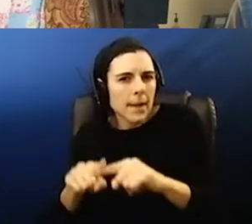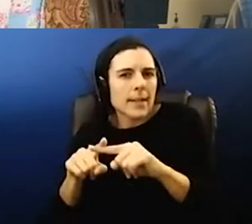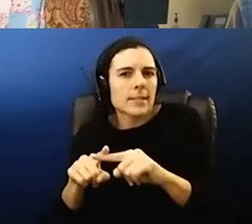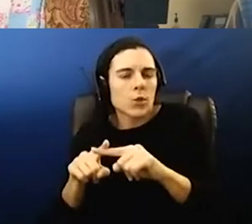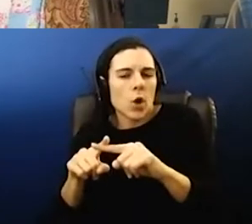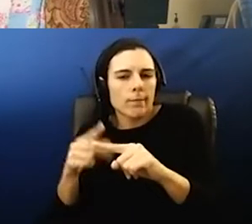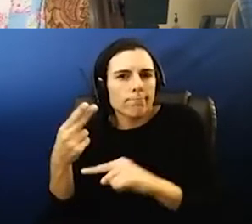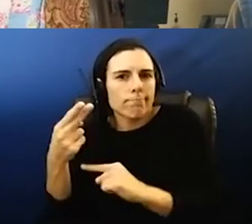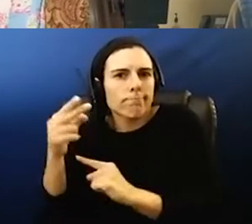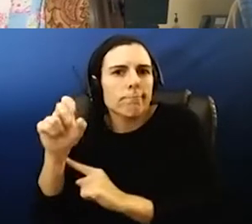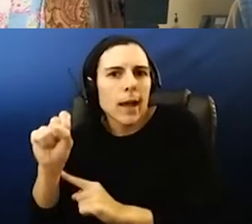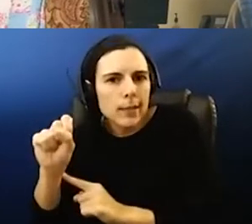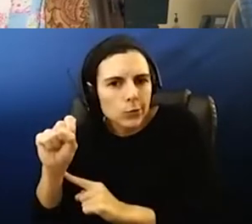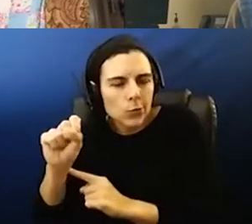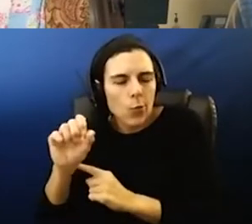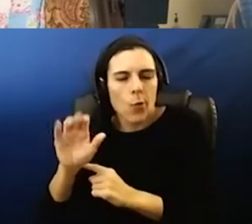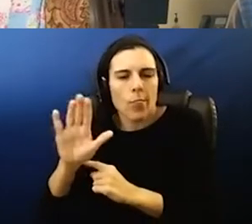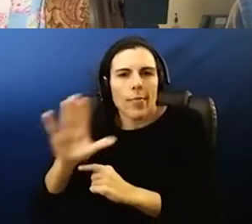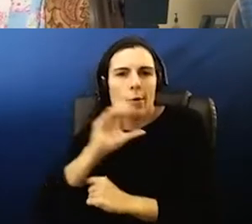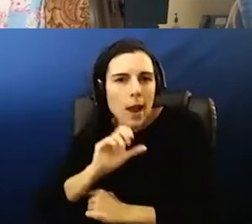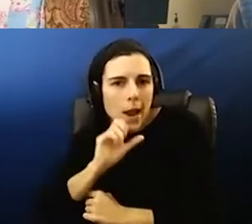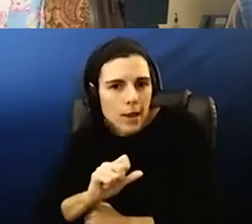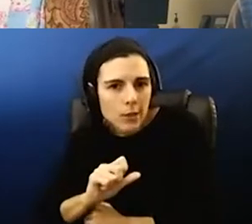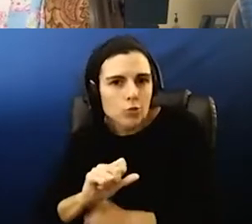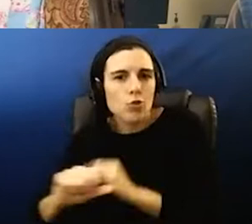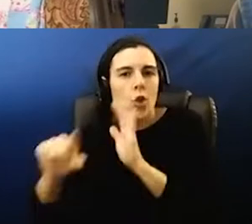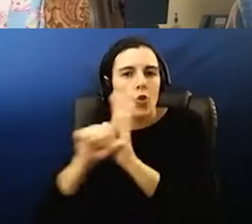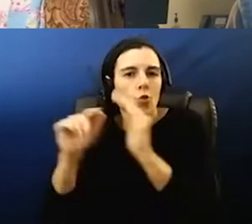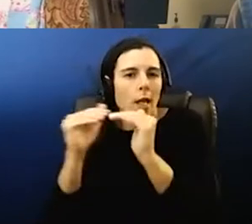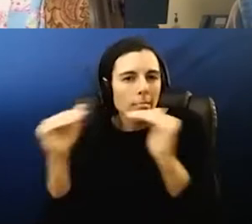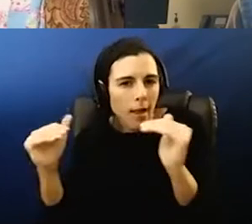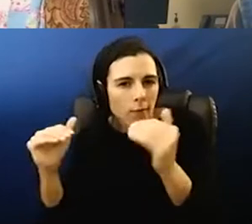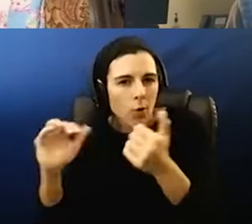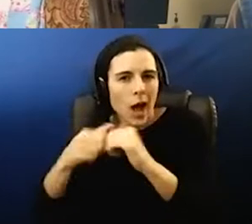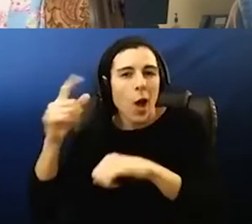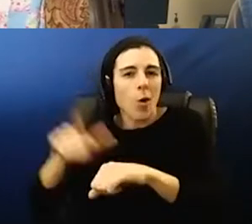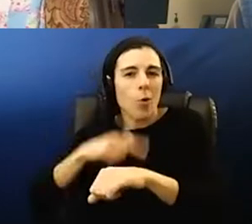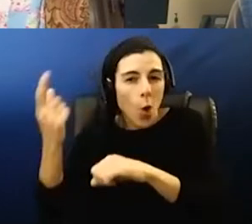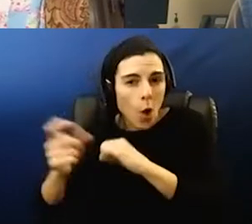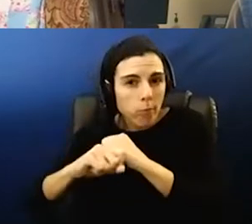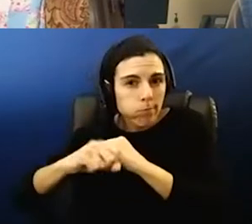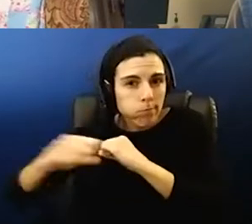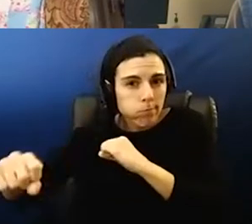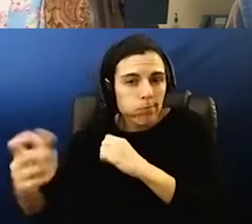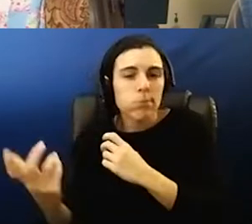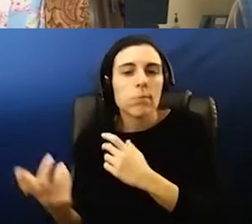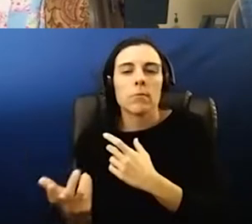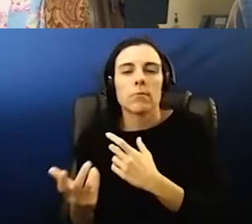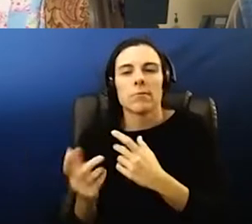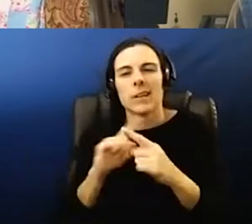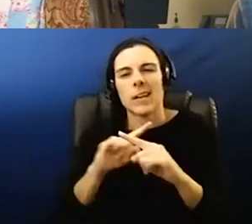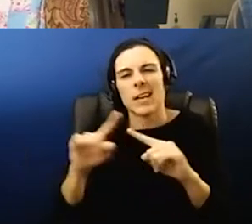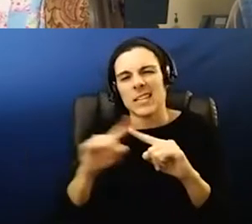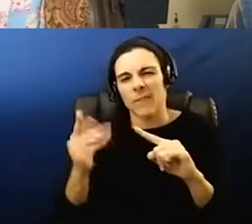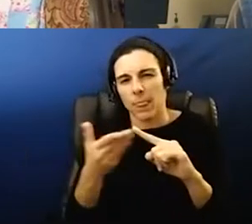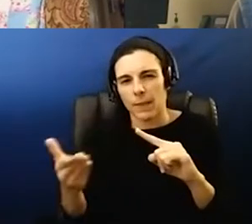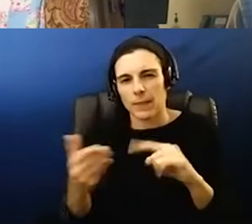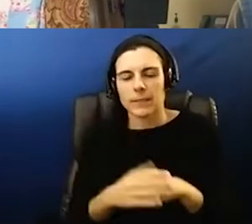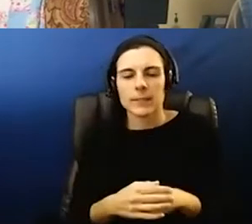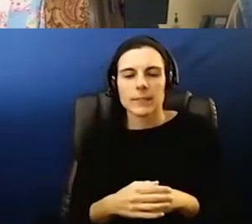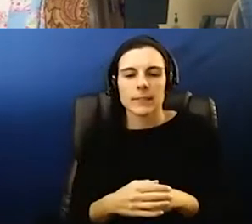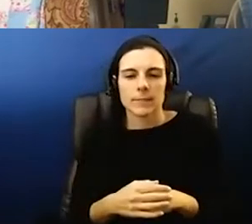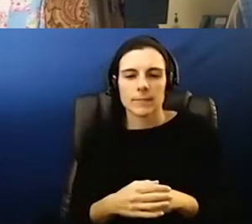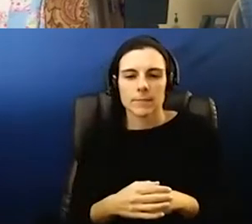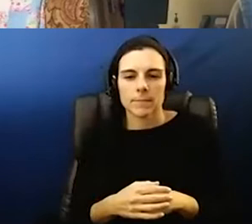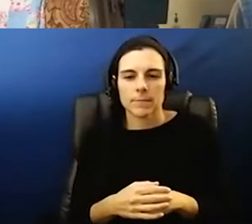the the age that the the grade level that the for how long will this last those kinds of things so if we haven't learned anything